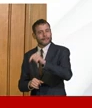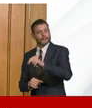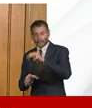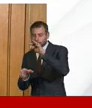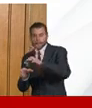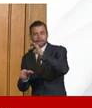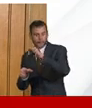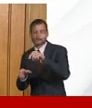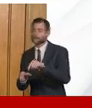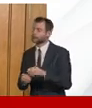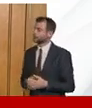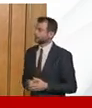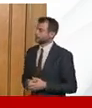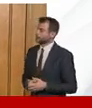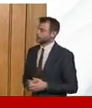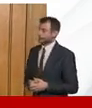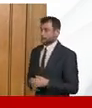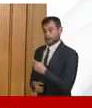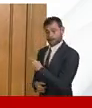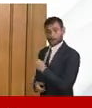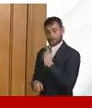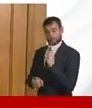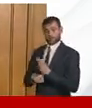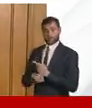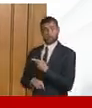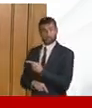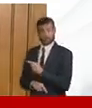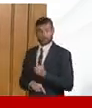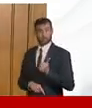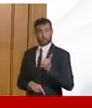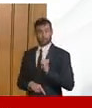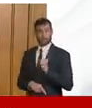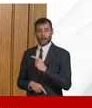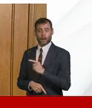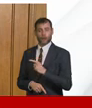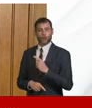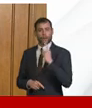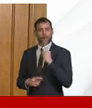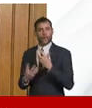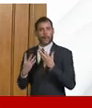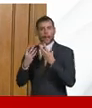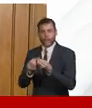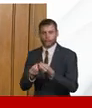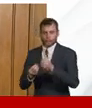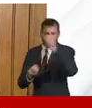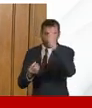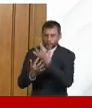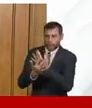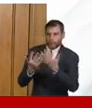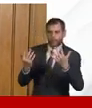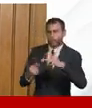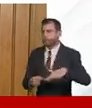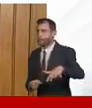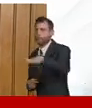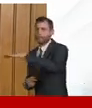so the testing uh that secretary of state described will also in due course give us a real insight into the population demographics of testing